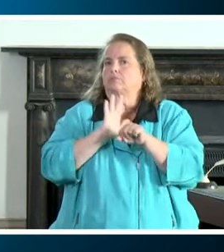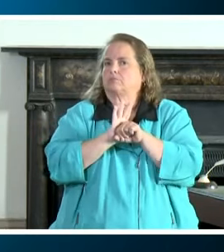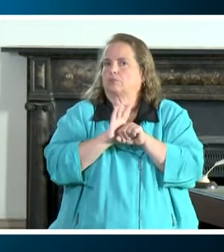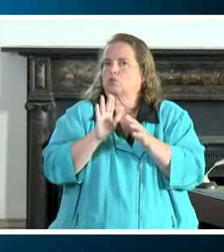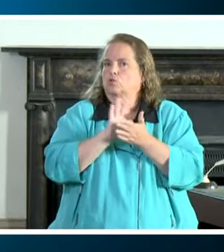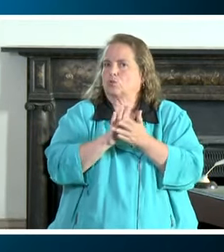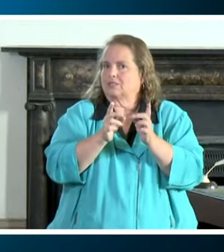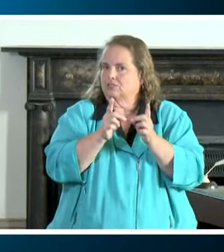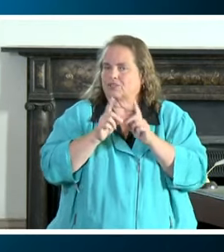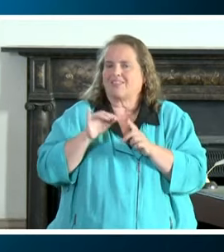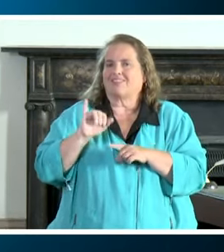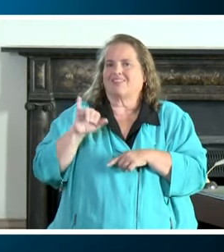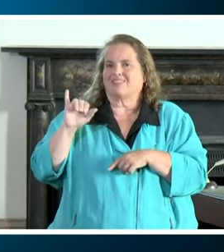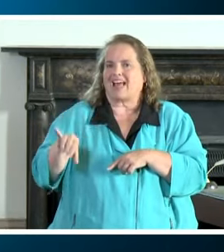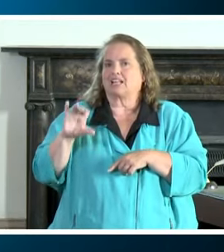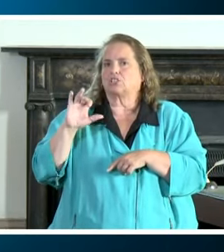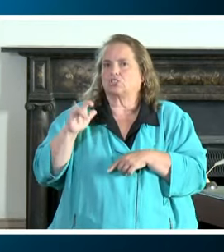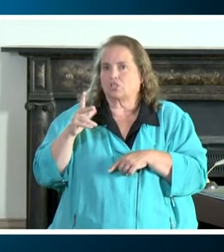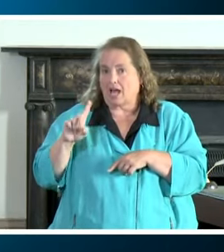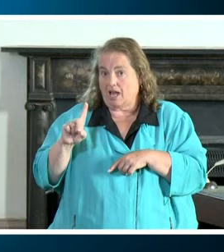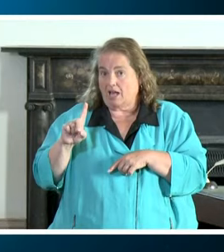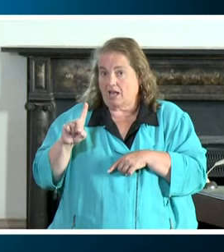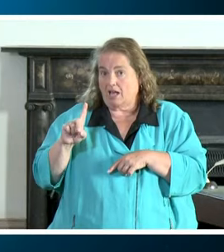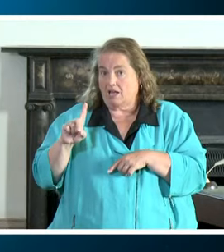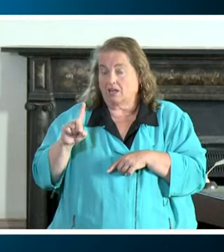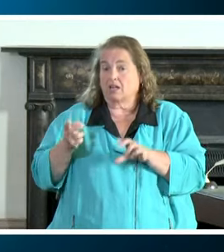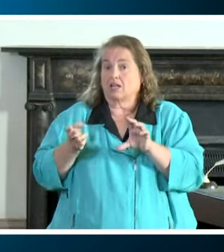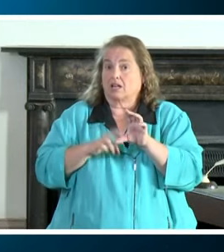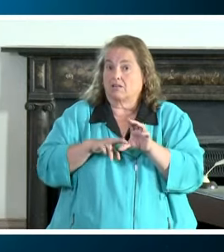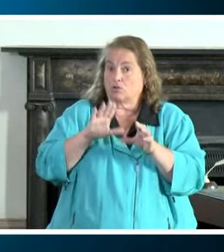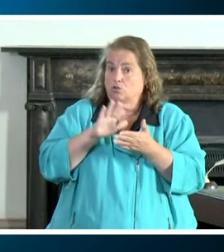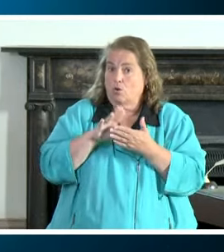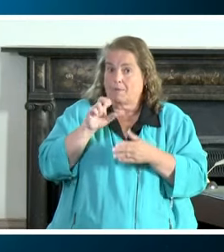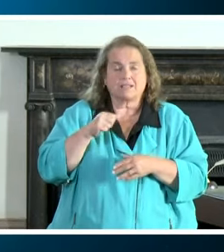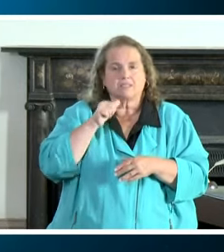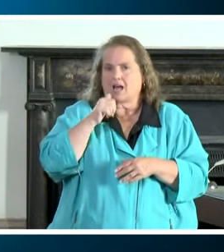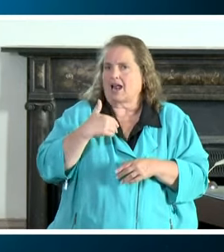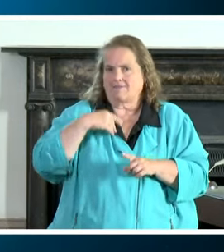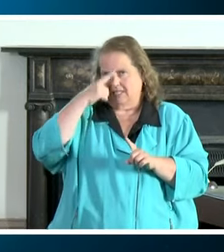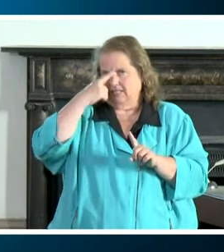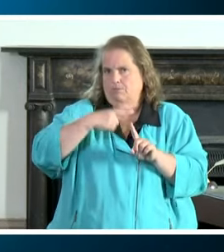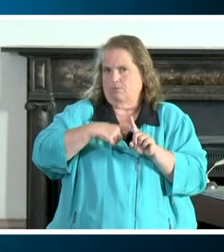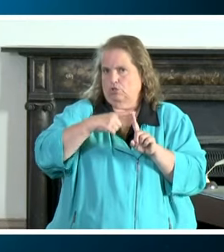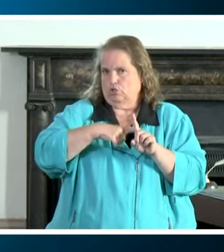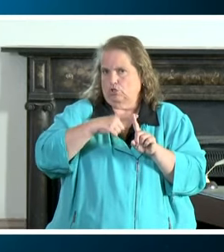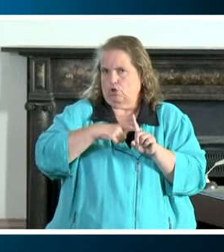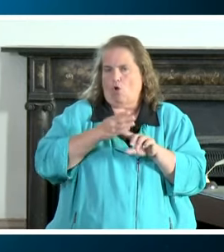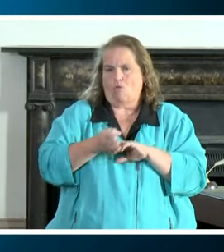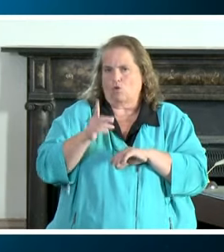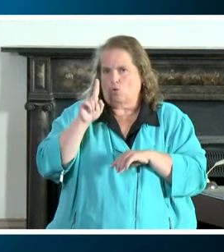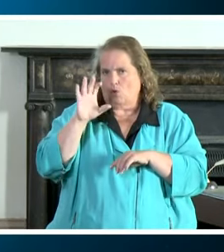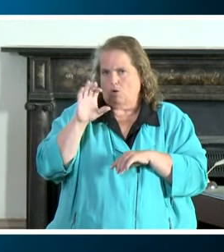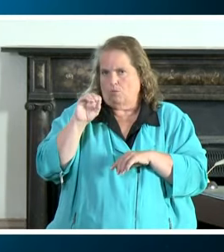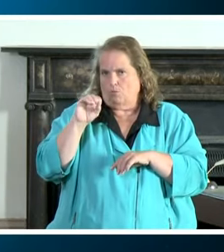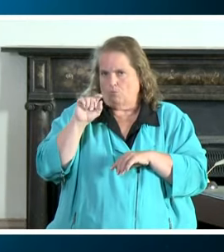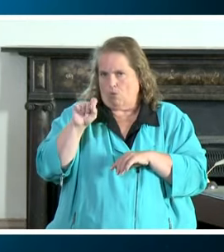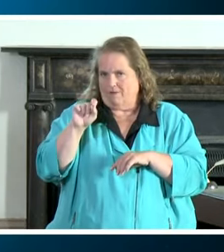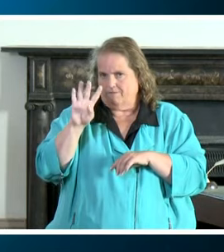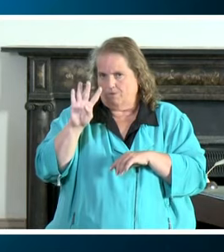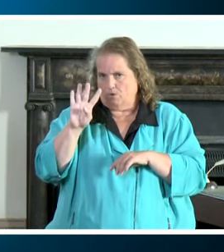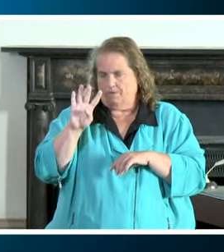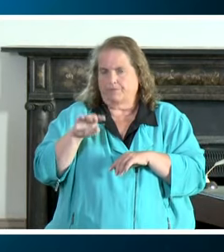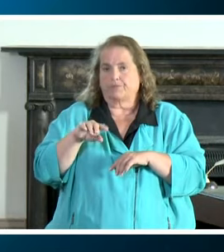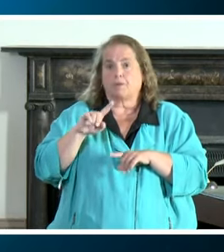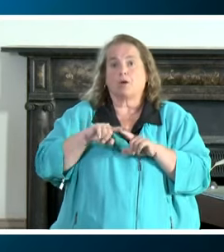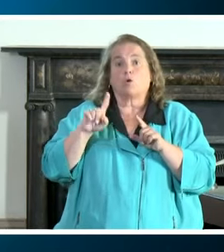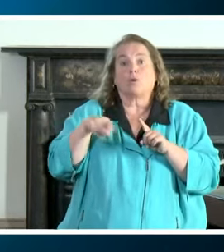that the child when presented to a get on the school bus does not have a temperature of over 100.4 however when